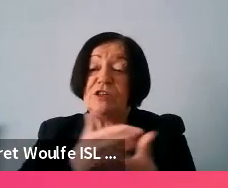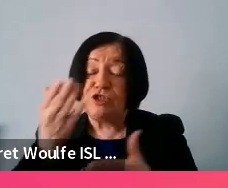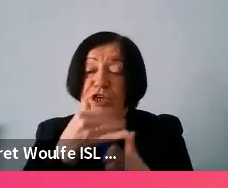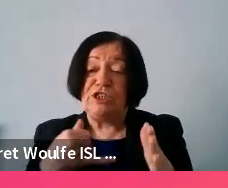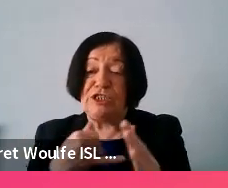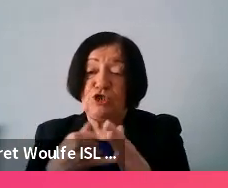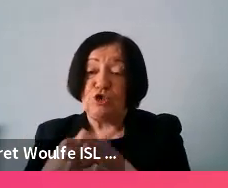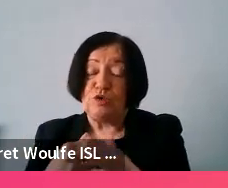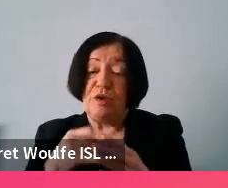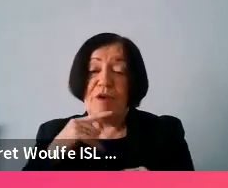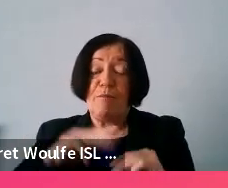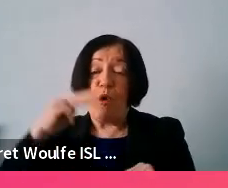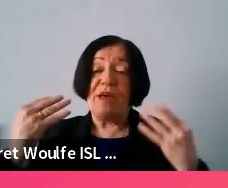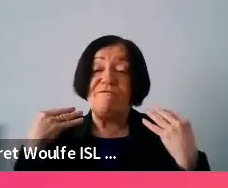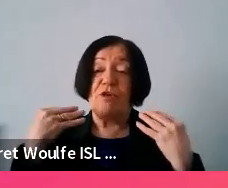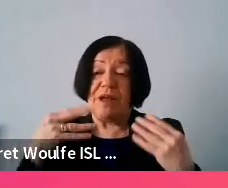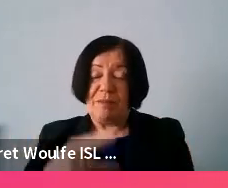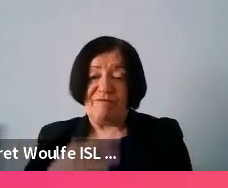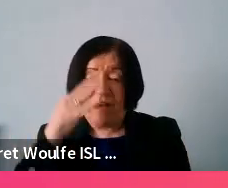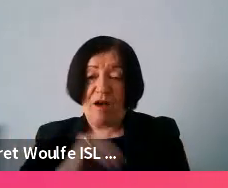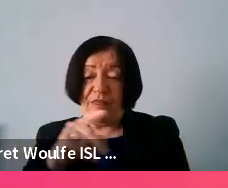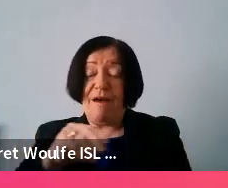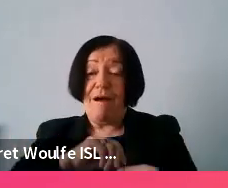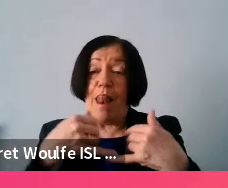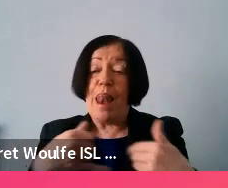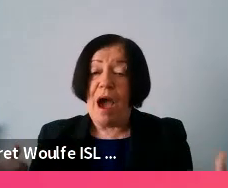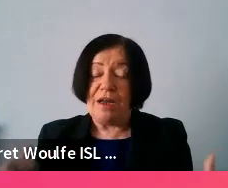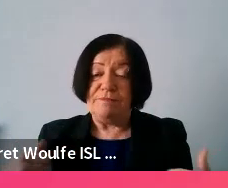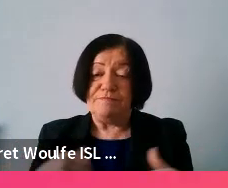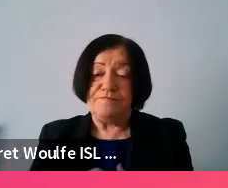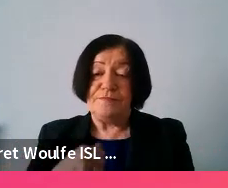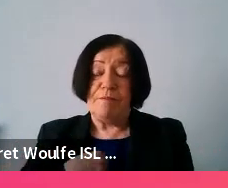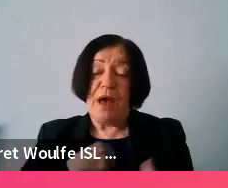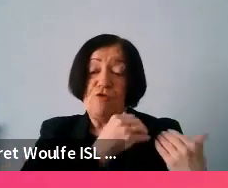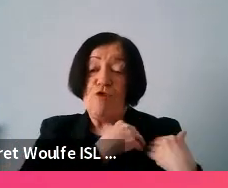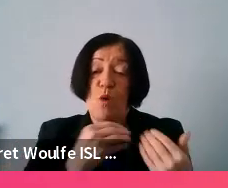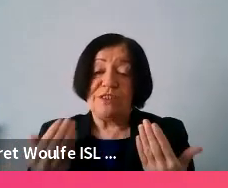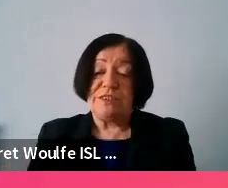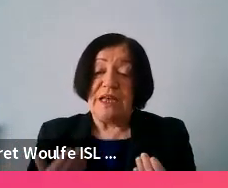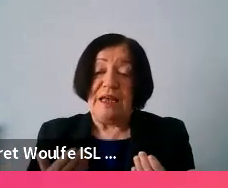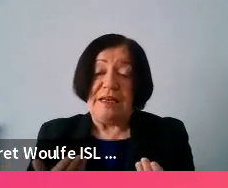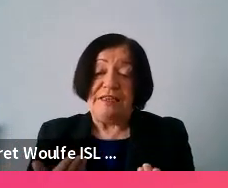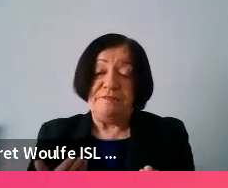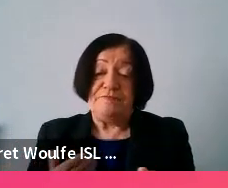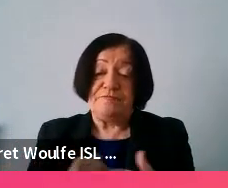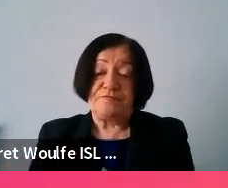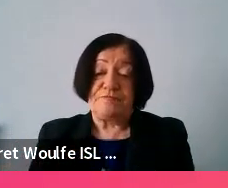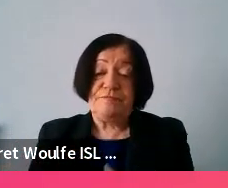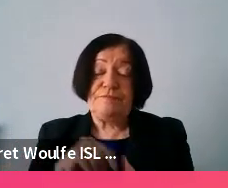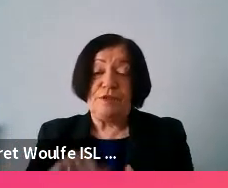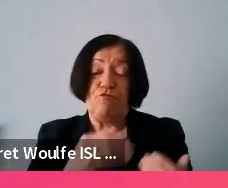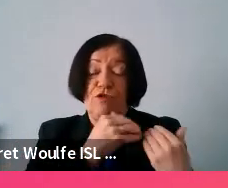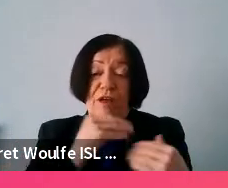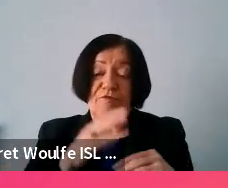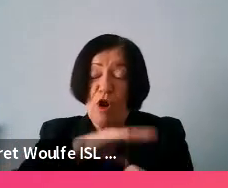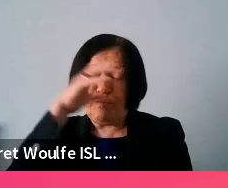um but more information can be found about that online um my role today at this event uh is responsible